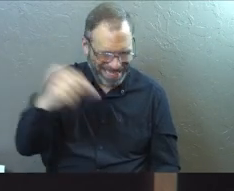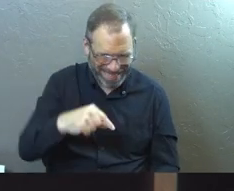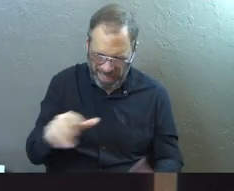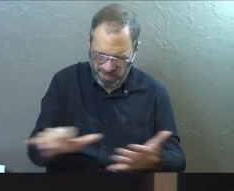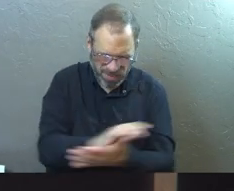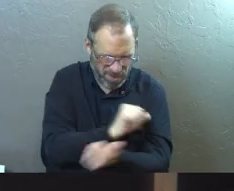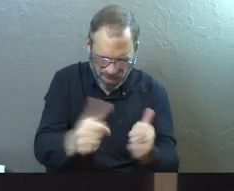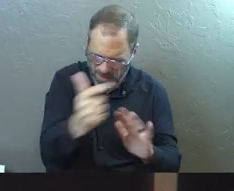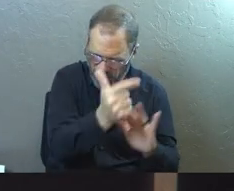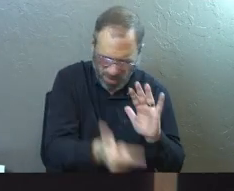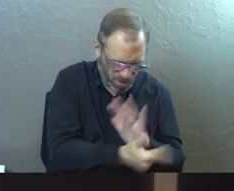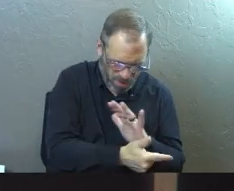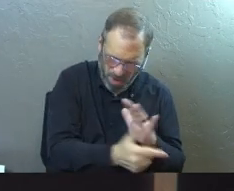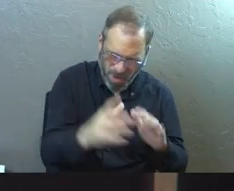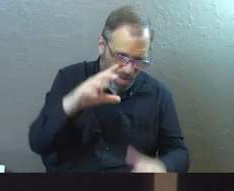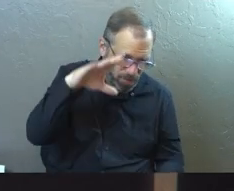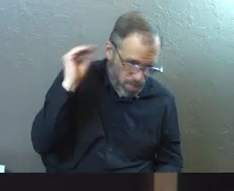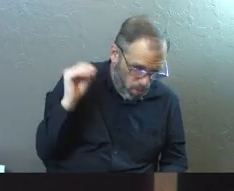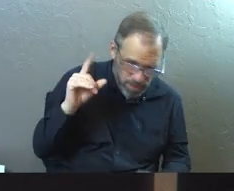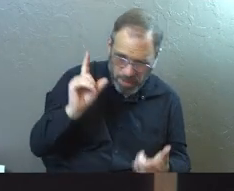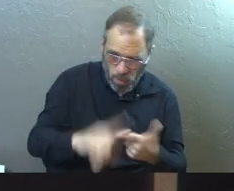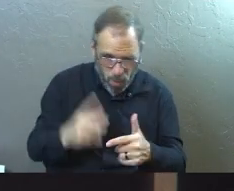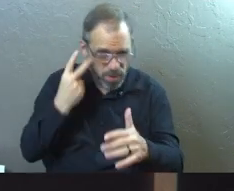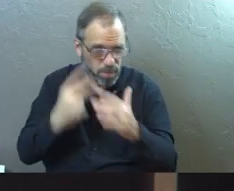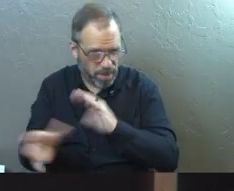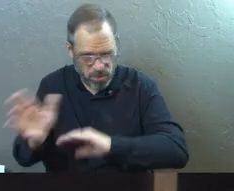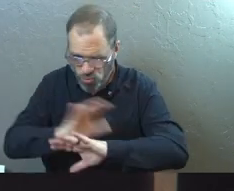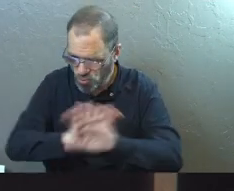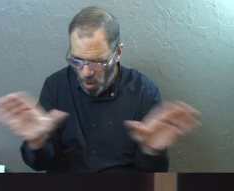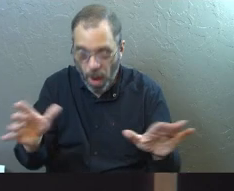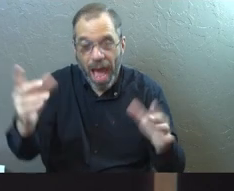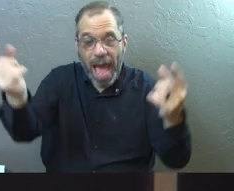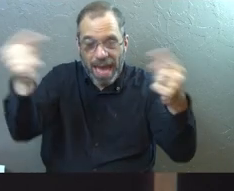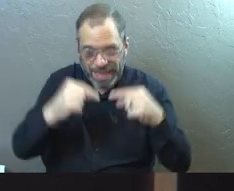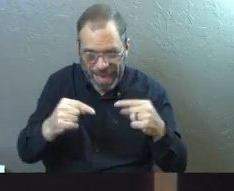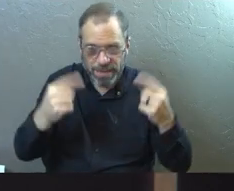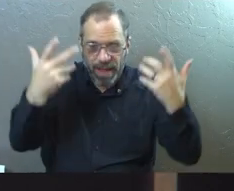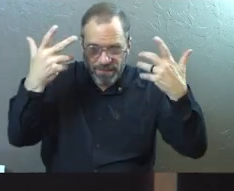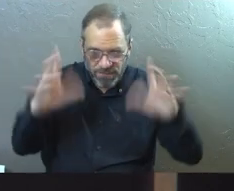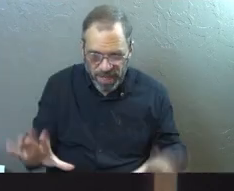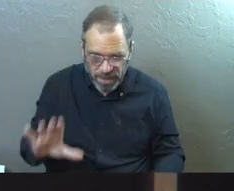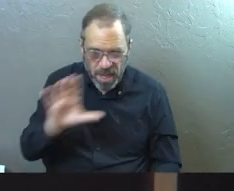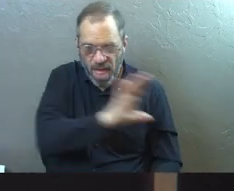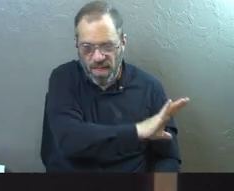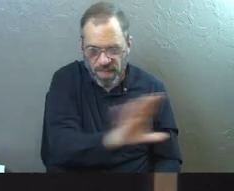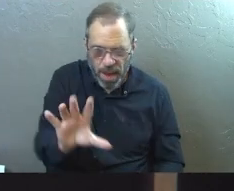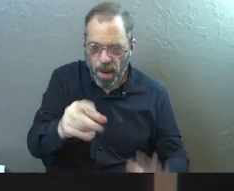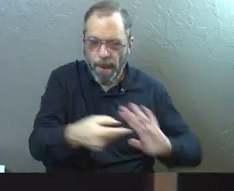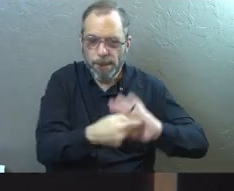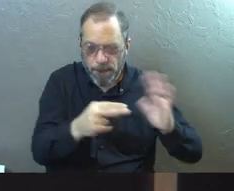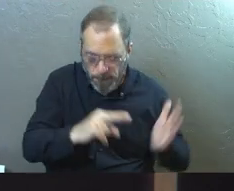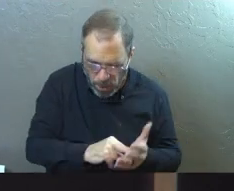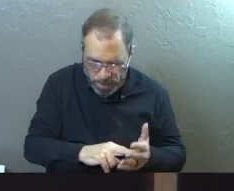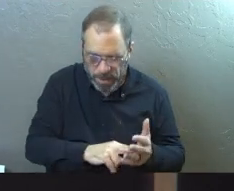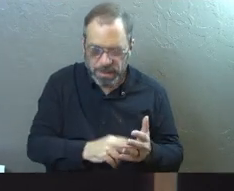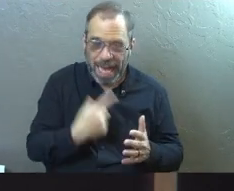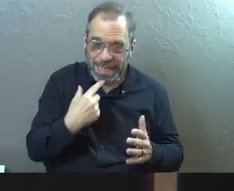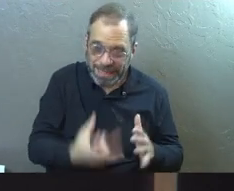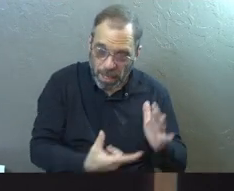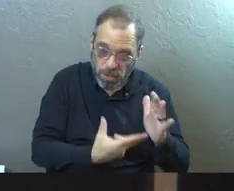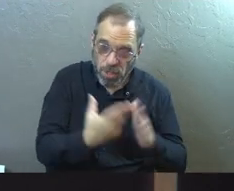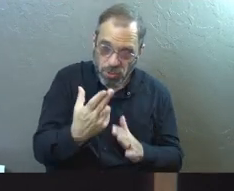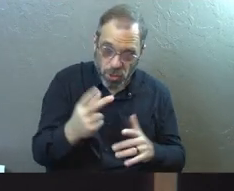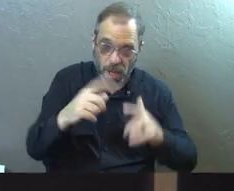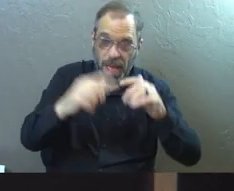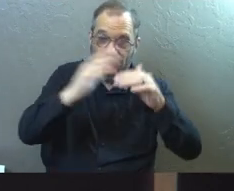not come to abolish the law of Moses or the writings of the prophets. No, I came to accomplish their purpose. I tell you the truth,